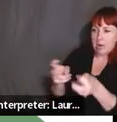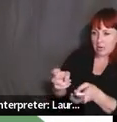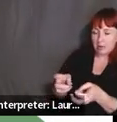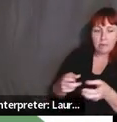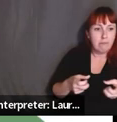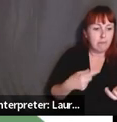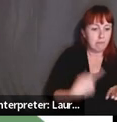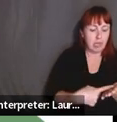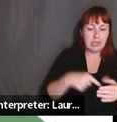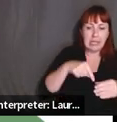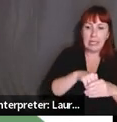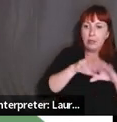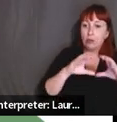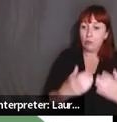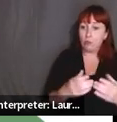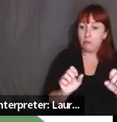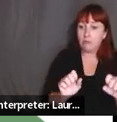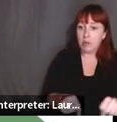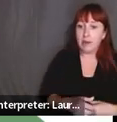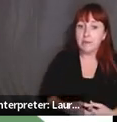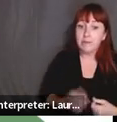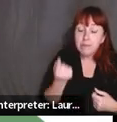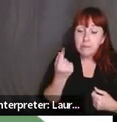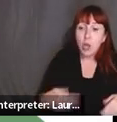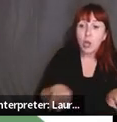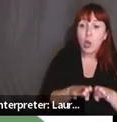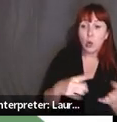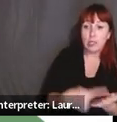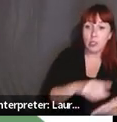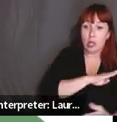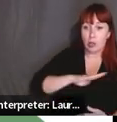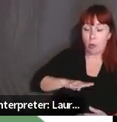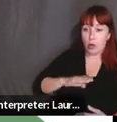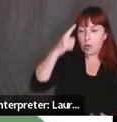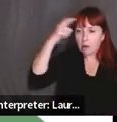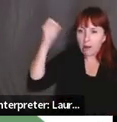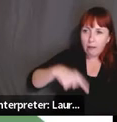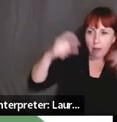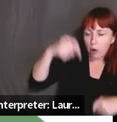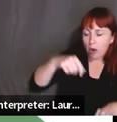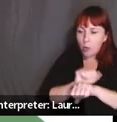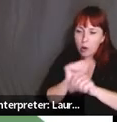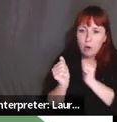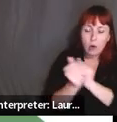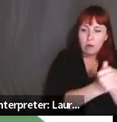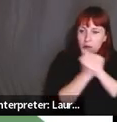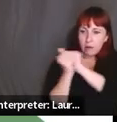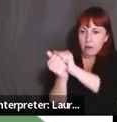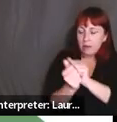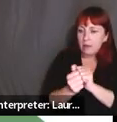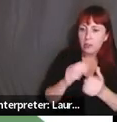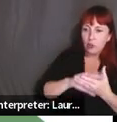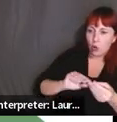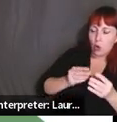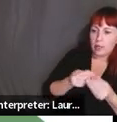the group. Uh, and, uh, and this is a closed discussion board for, so you can collaborate with other educators, share your stories and your